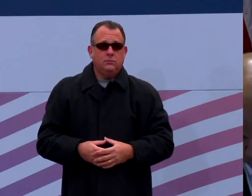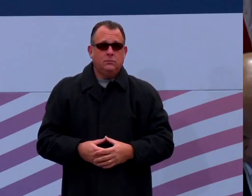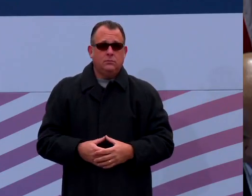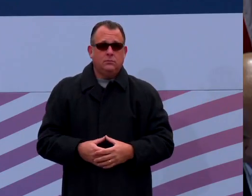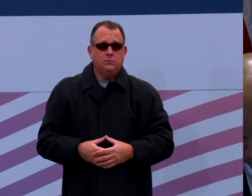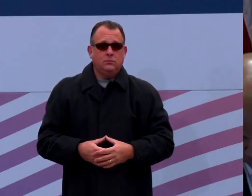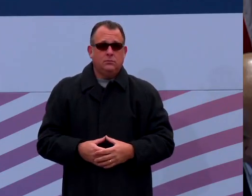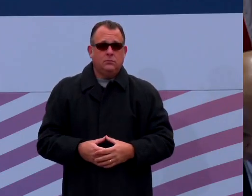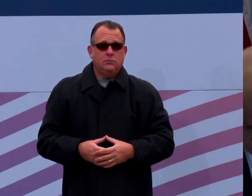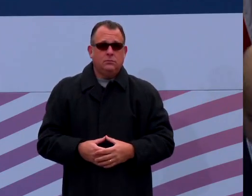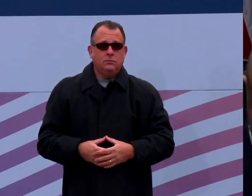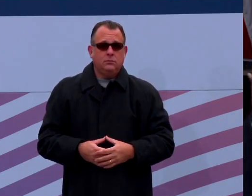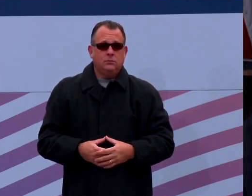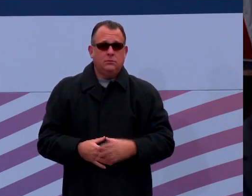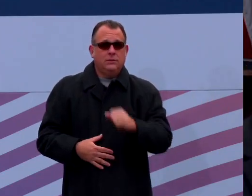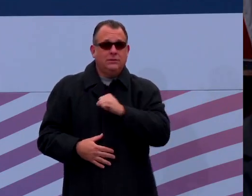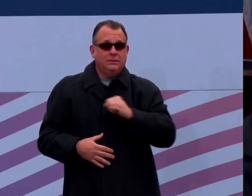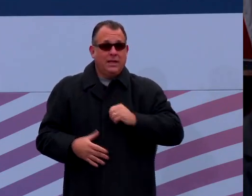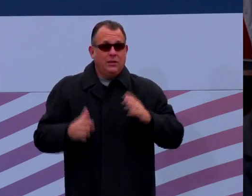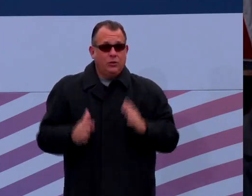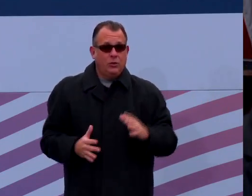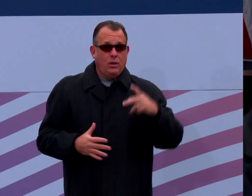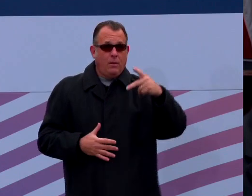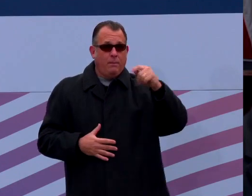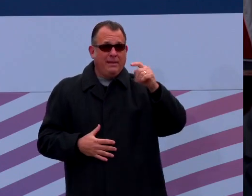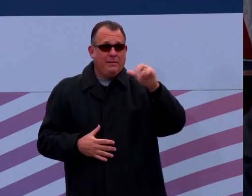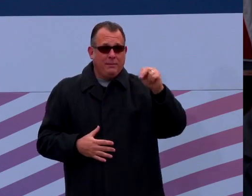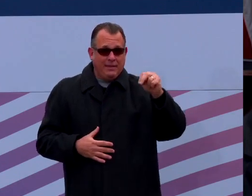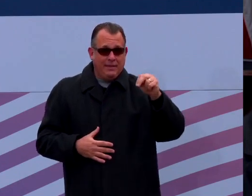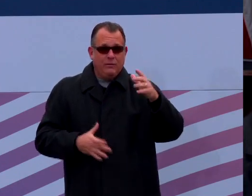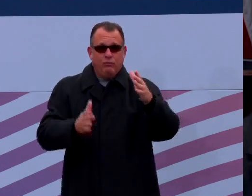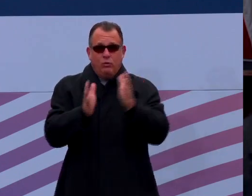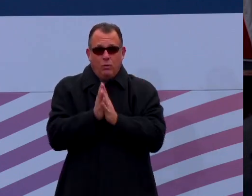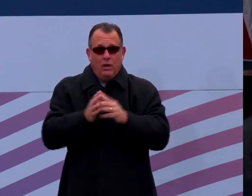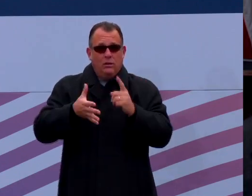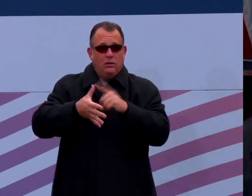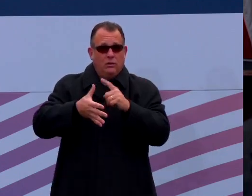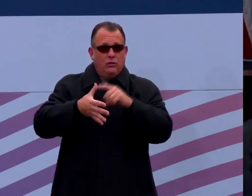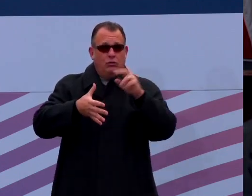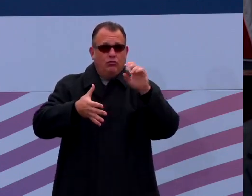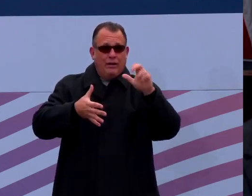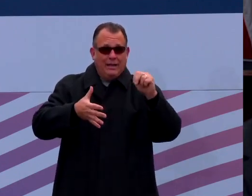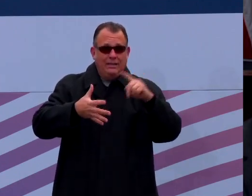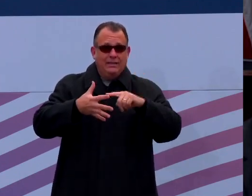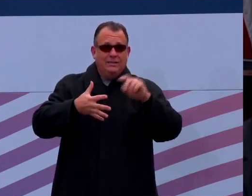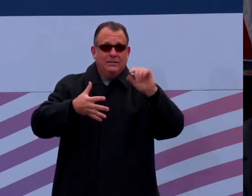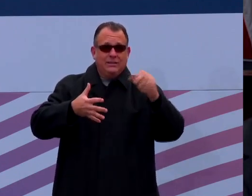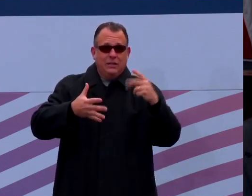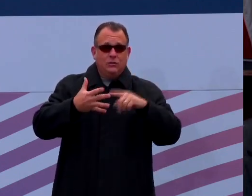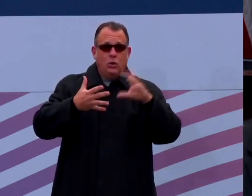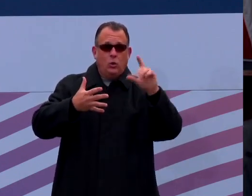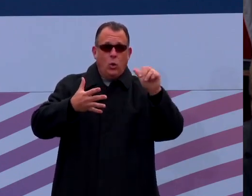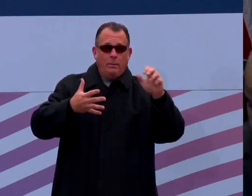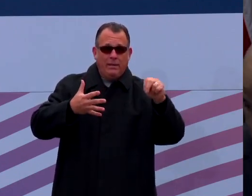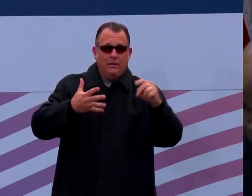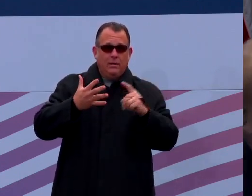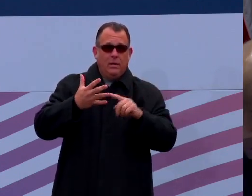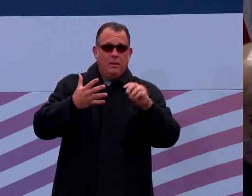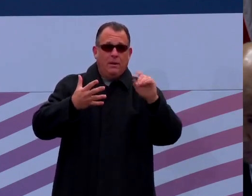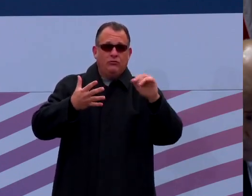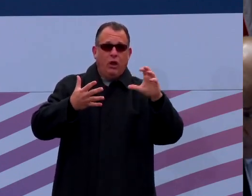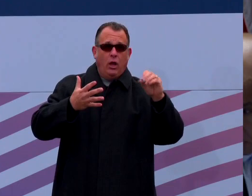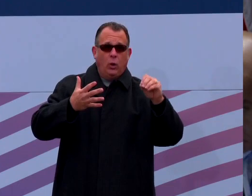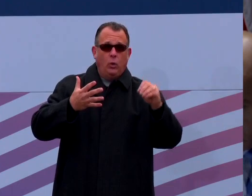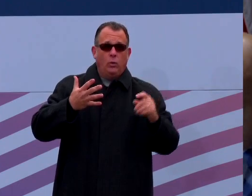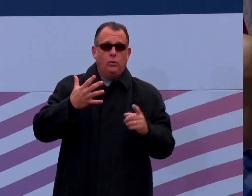Senator Pittman requests legislative leave for Senators Regan, Dush, and Coleman, and personal leave for Senator Mastroianno. Senator